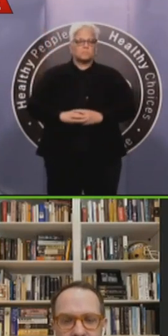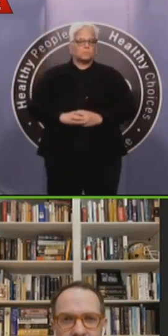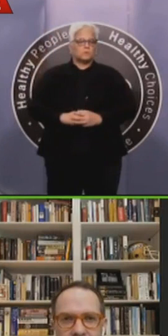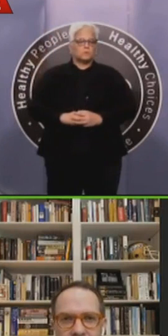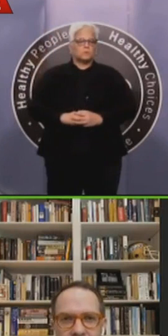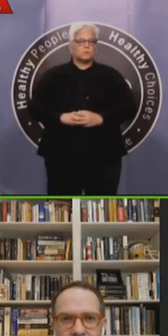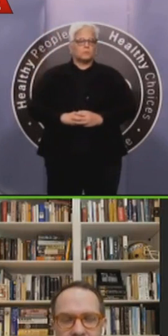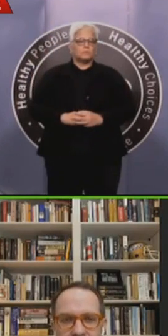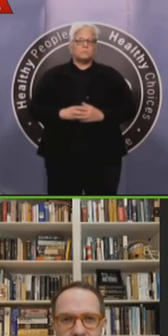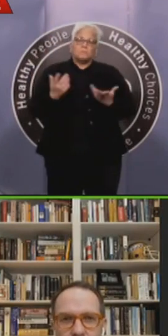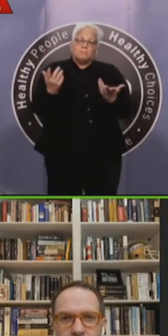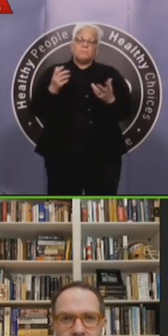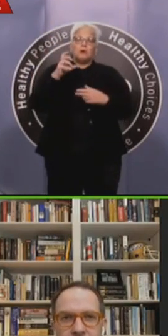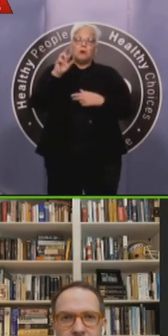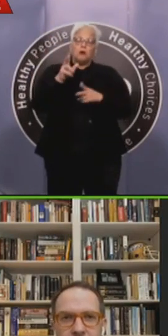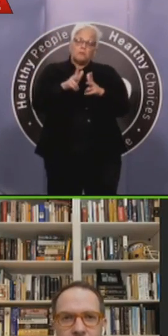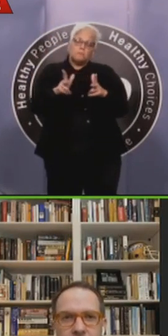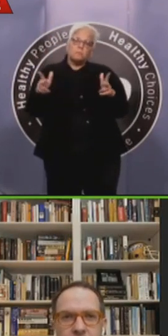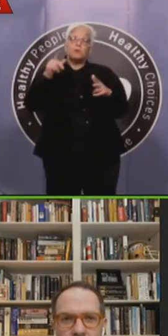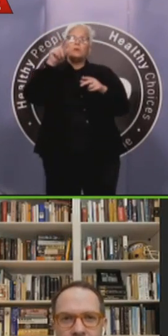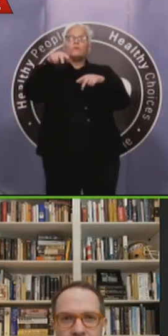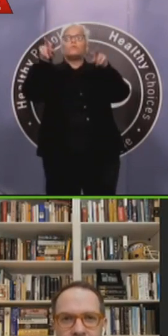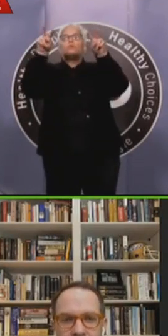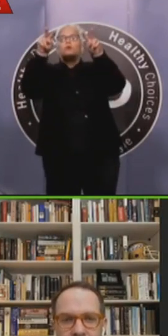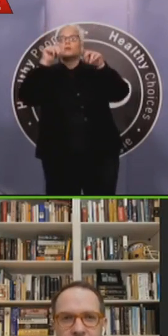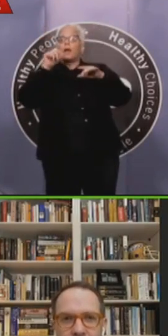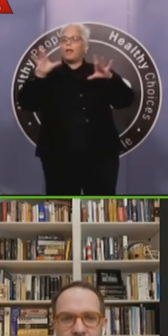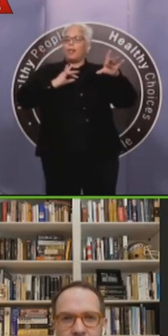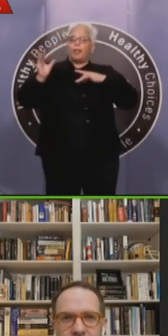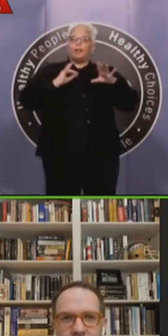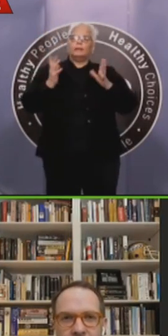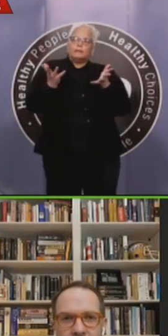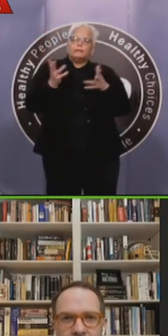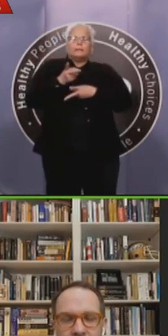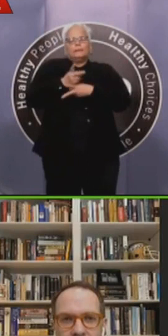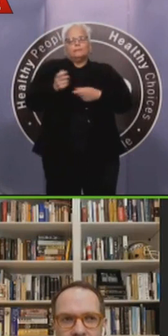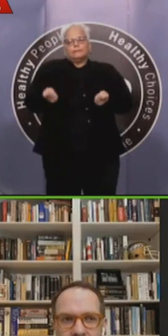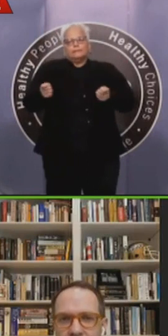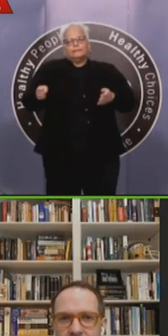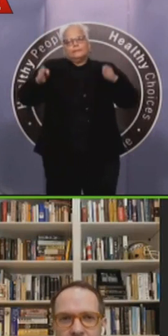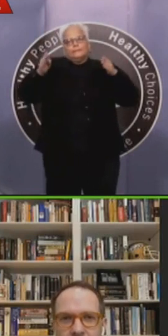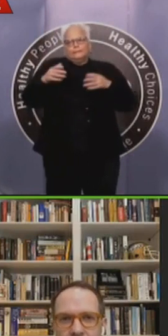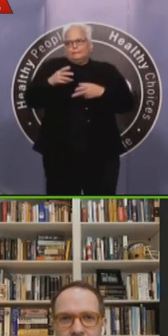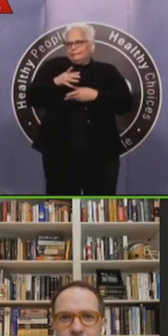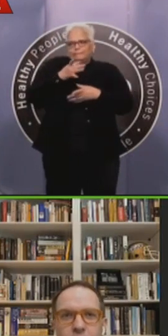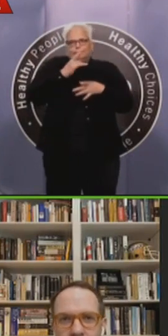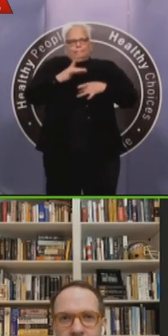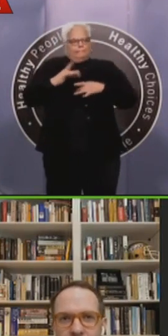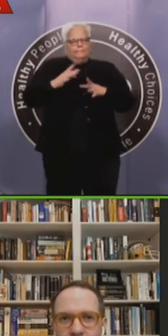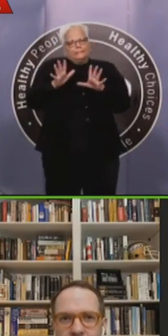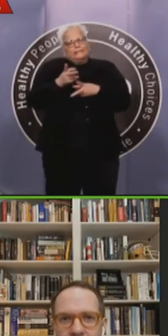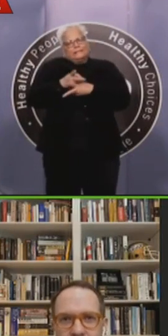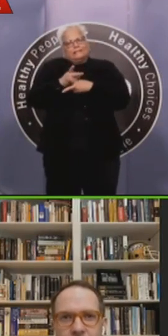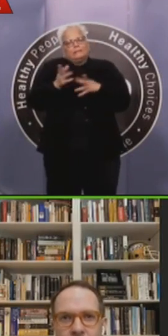risk, uh, event. So long as people are smart enough to stay in their cars and not get out, uh, if they get out, then it's